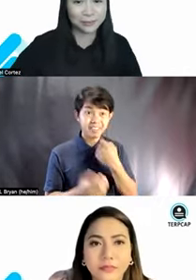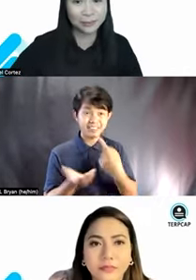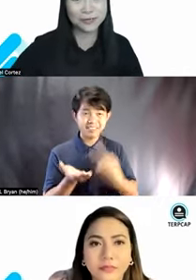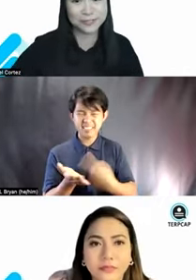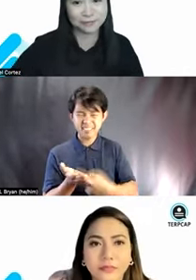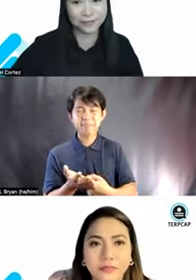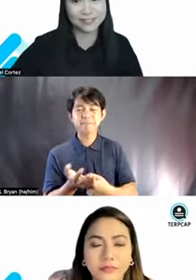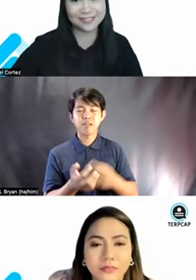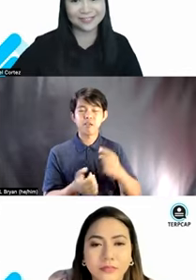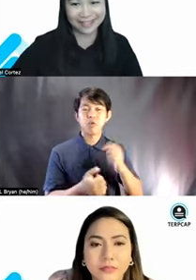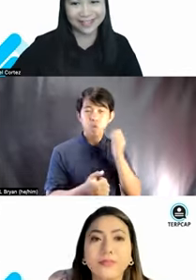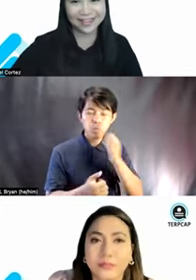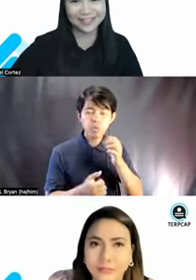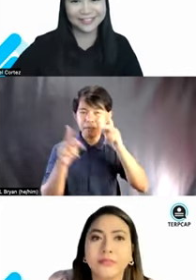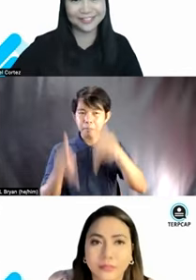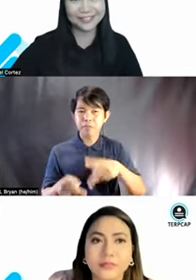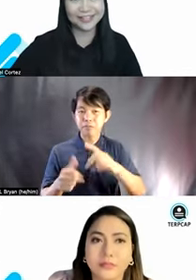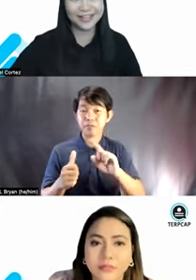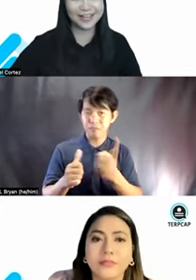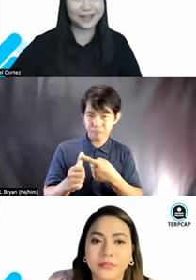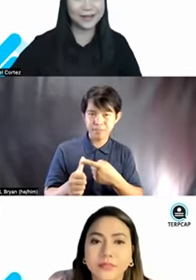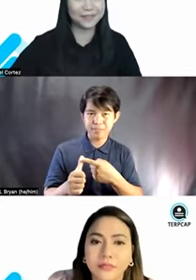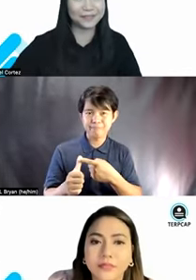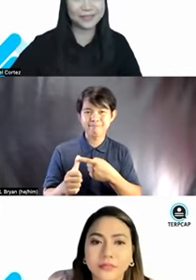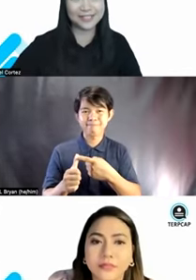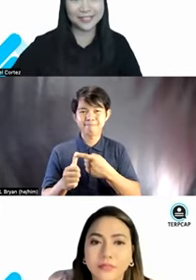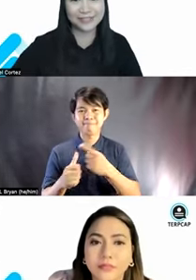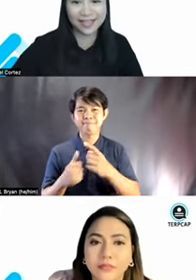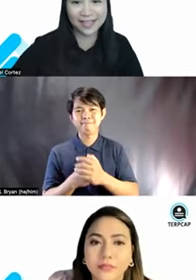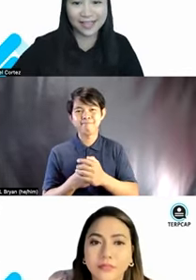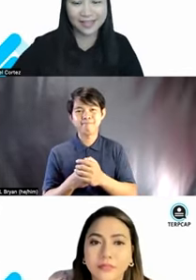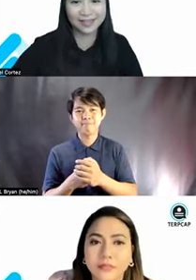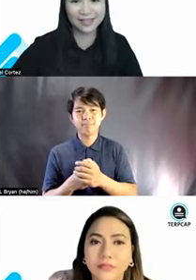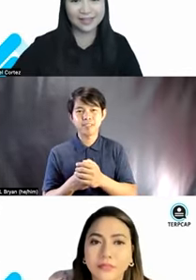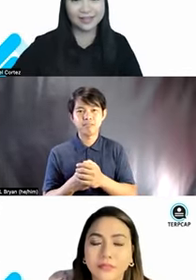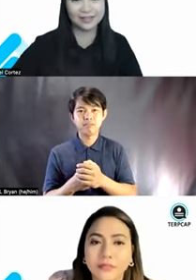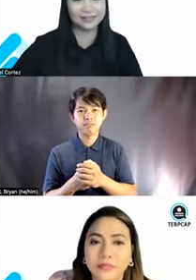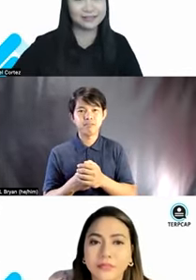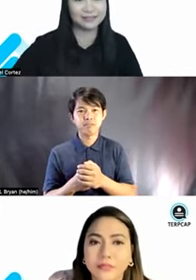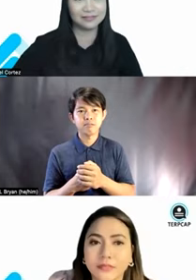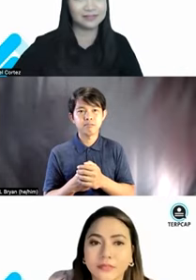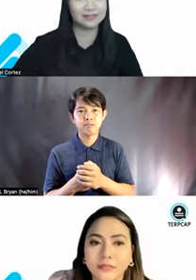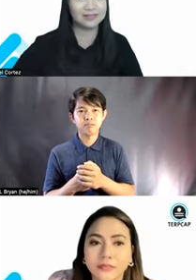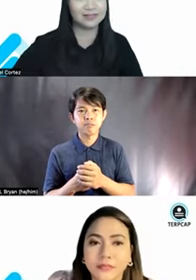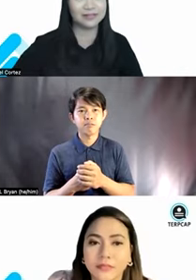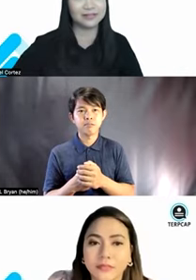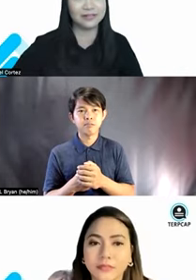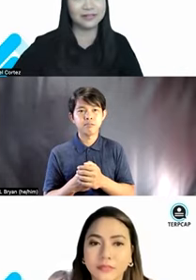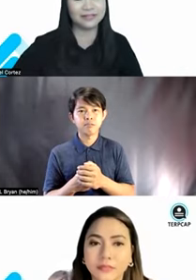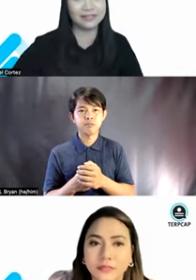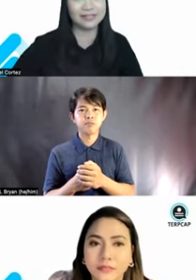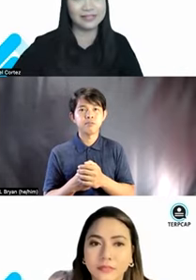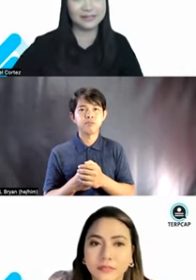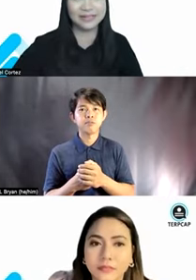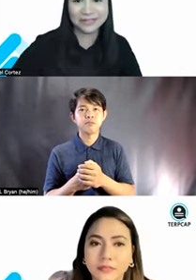let's do the person first talaga, no? Um, so instead of saying, uh, you know,